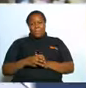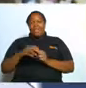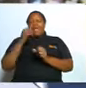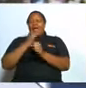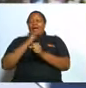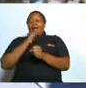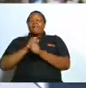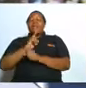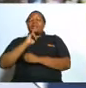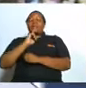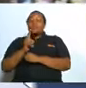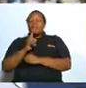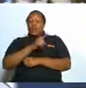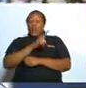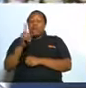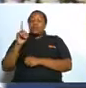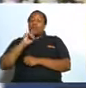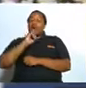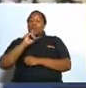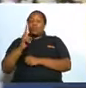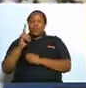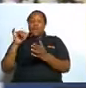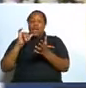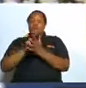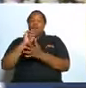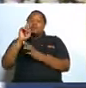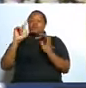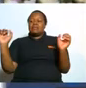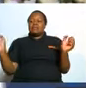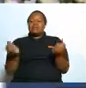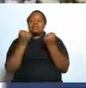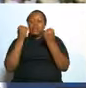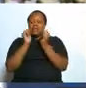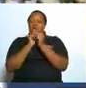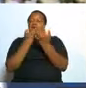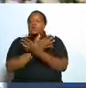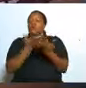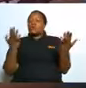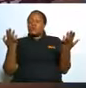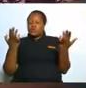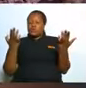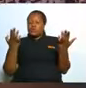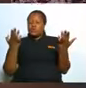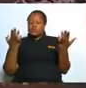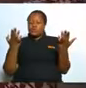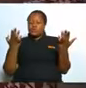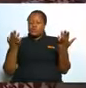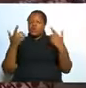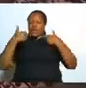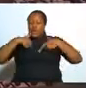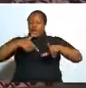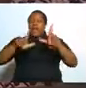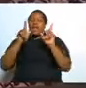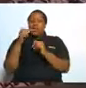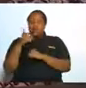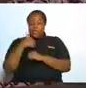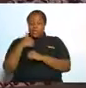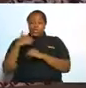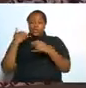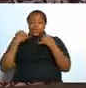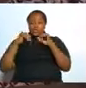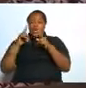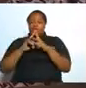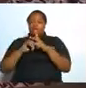sure that you assure her that she's safe with you hallelujah allow me to run a beat